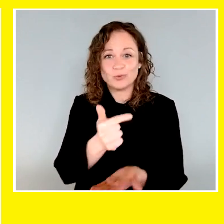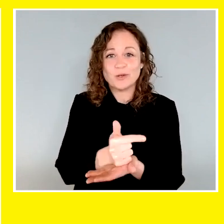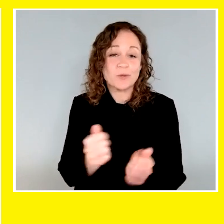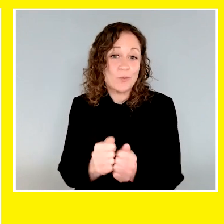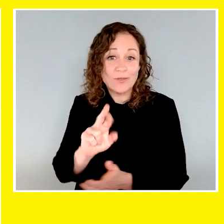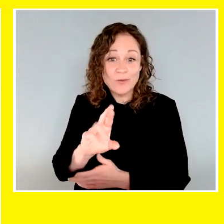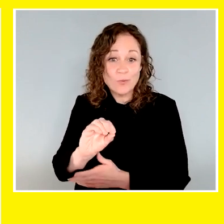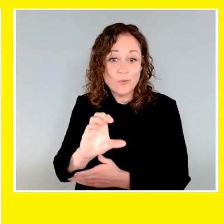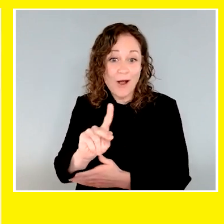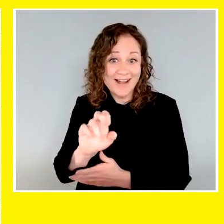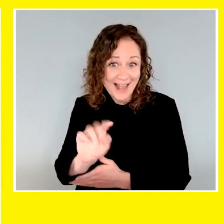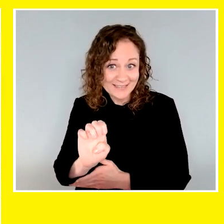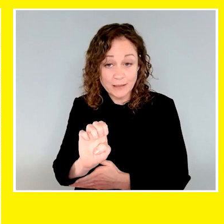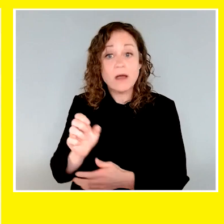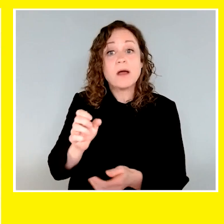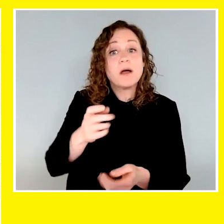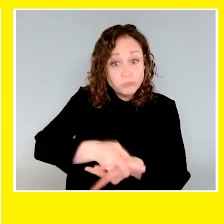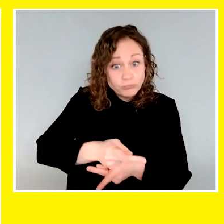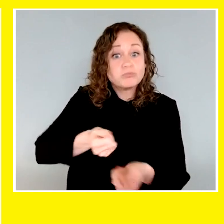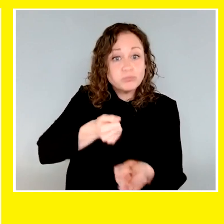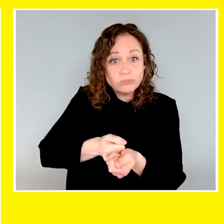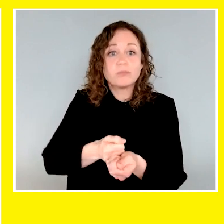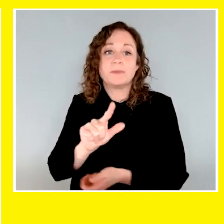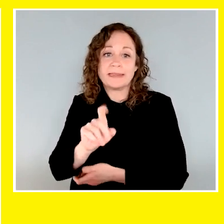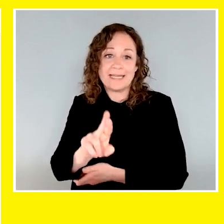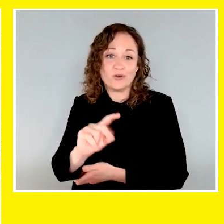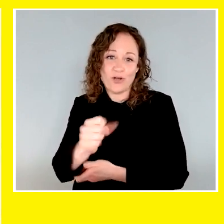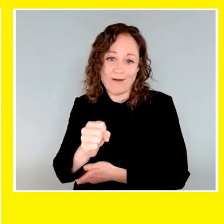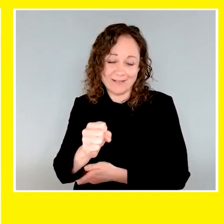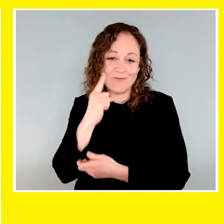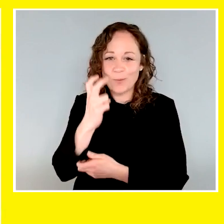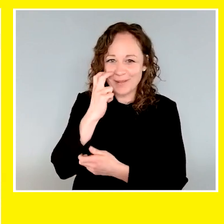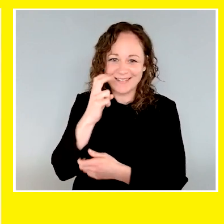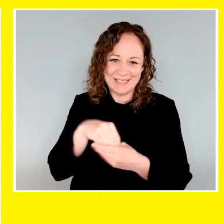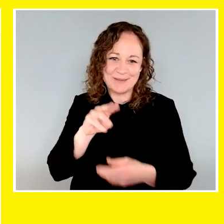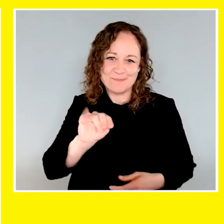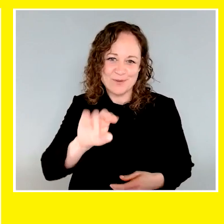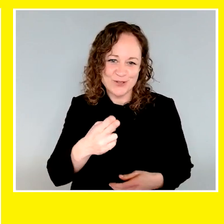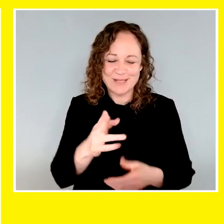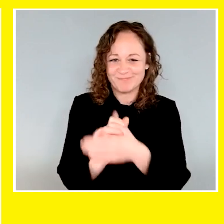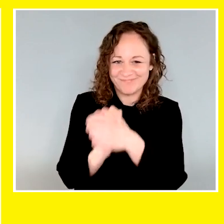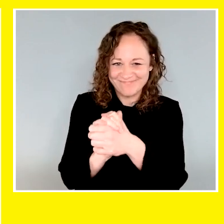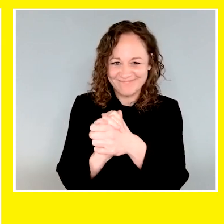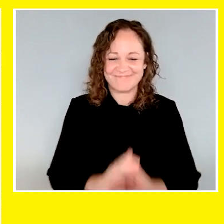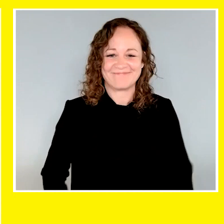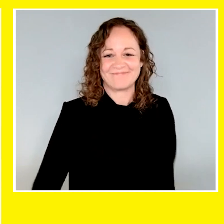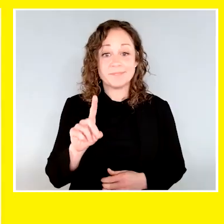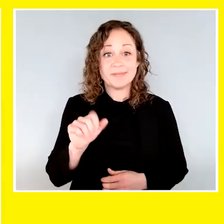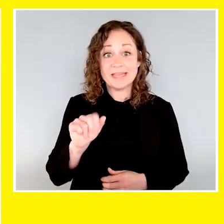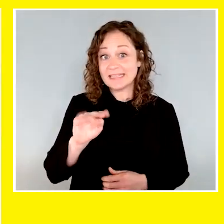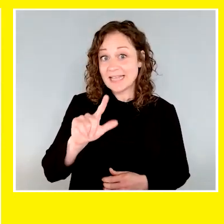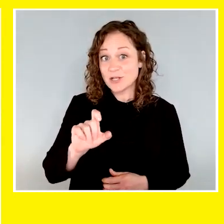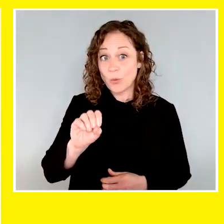is graduating with Rockette, who was raised and donated by Leader Dogs for the Blind in Michigan. Congratulations, Samantha and Rockette.